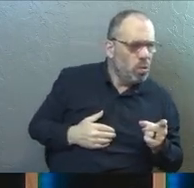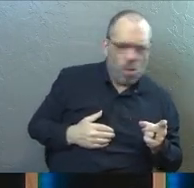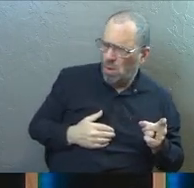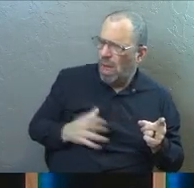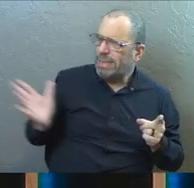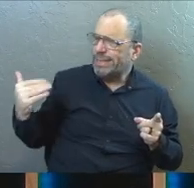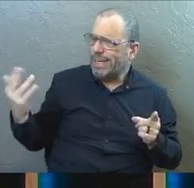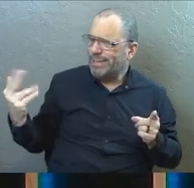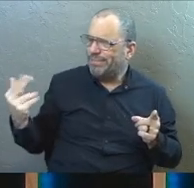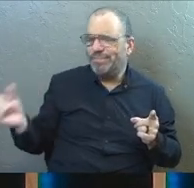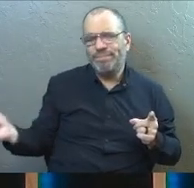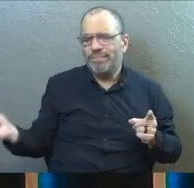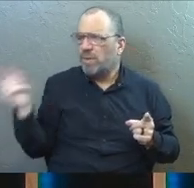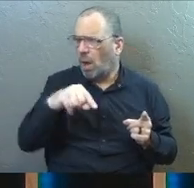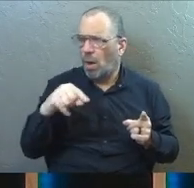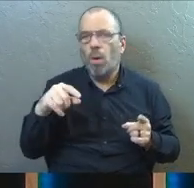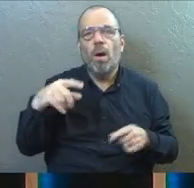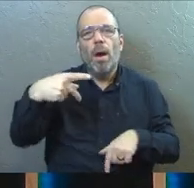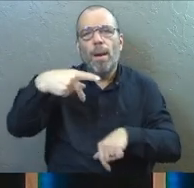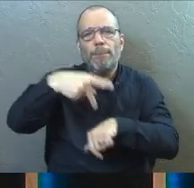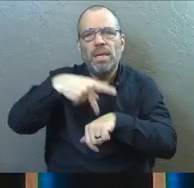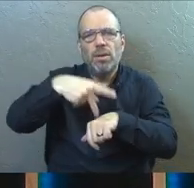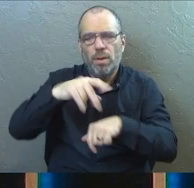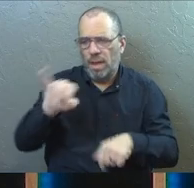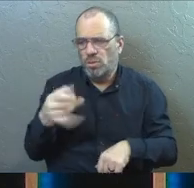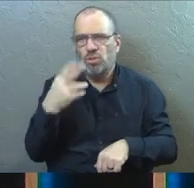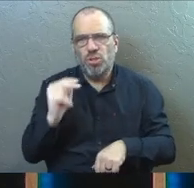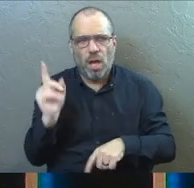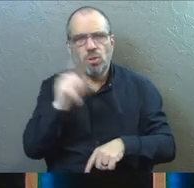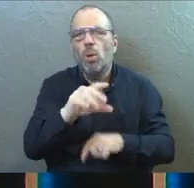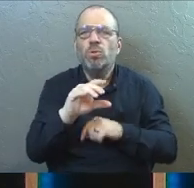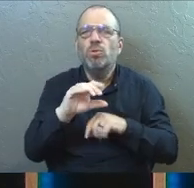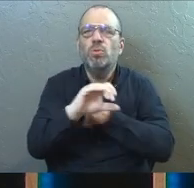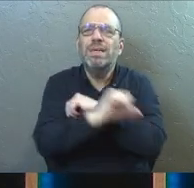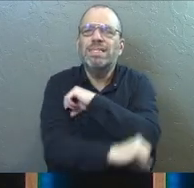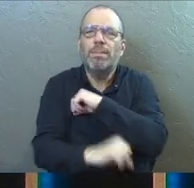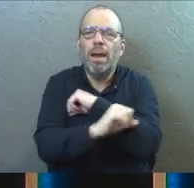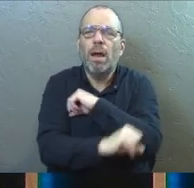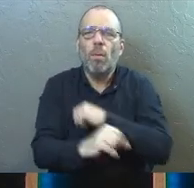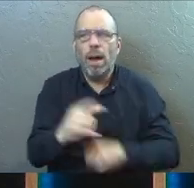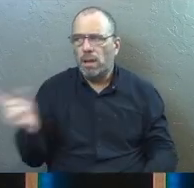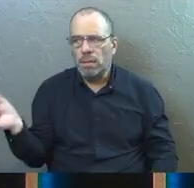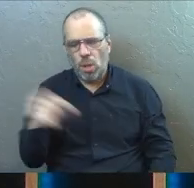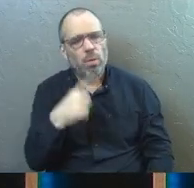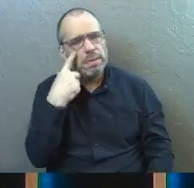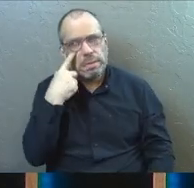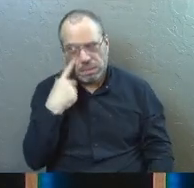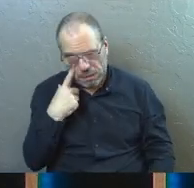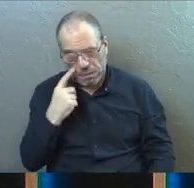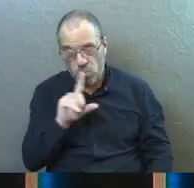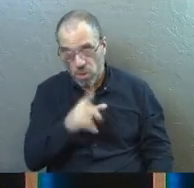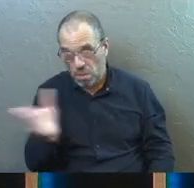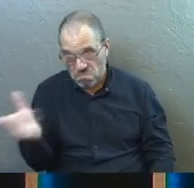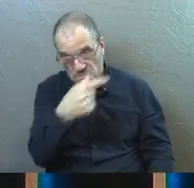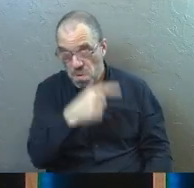send a delegation, Peter and John to Samaria. Why? To see if it's real.